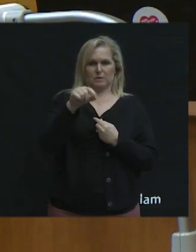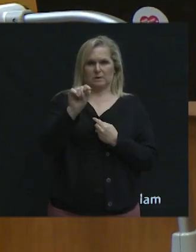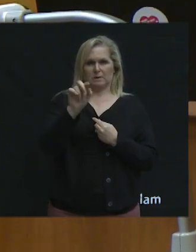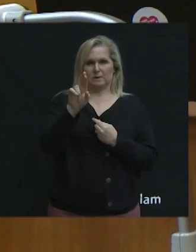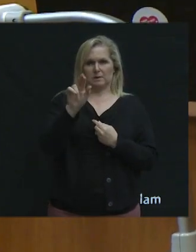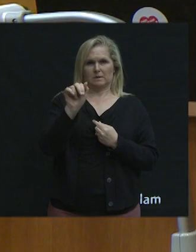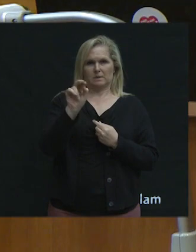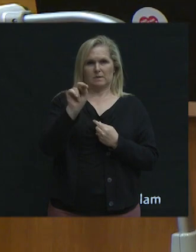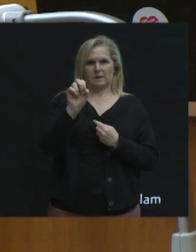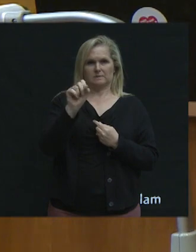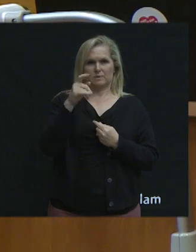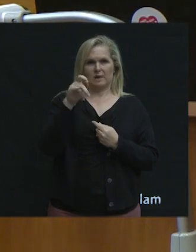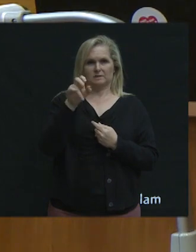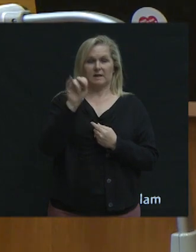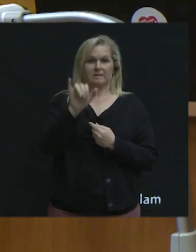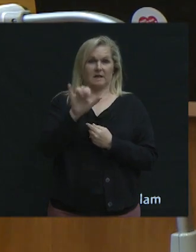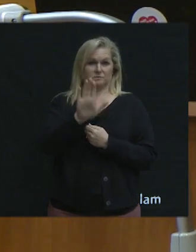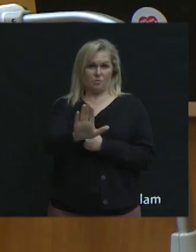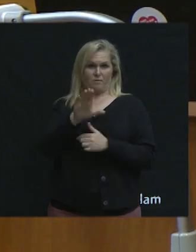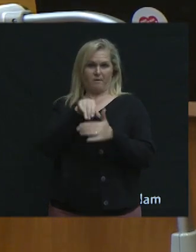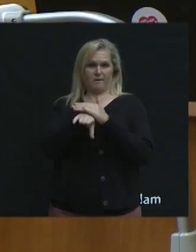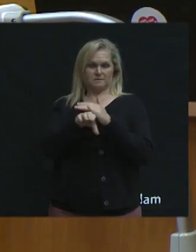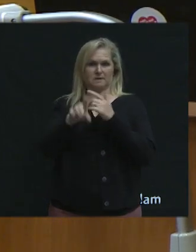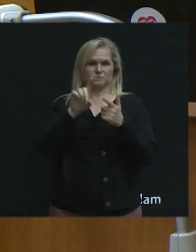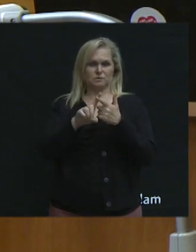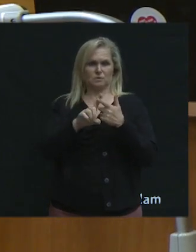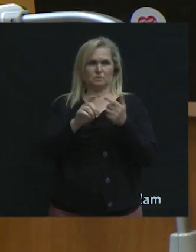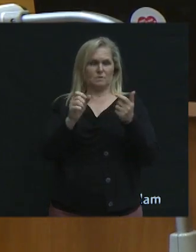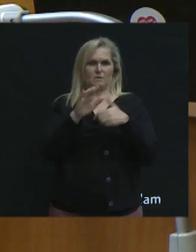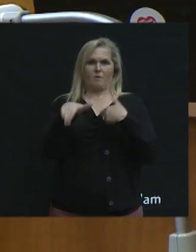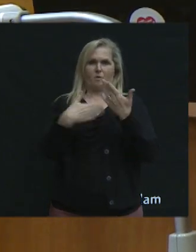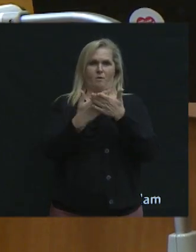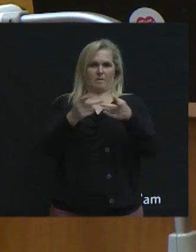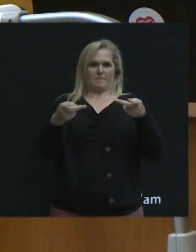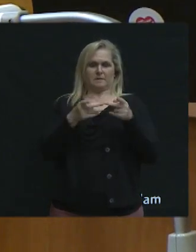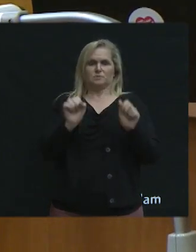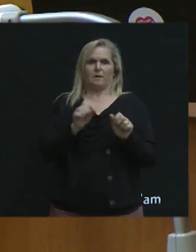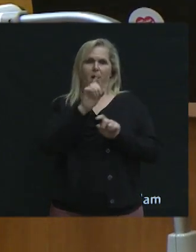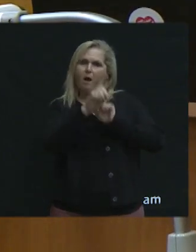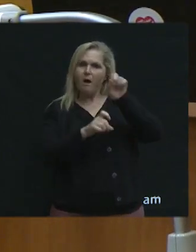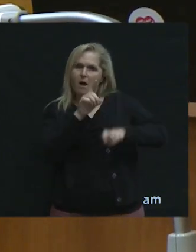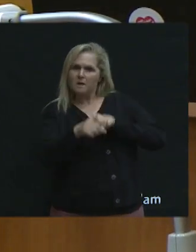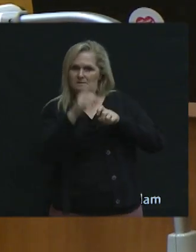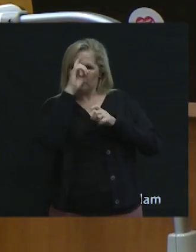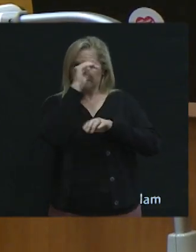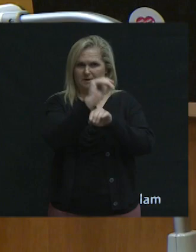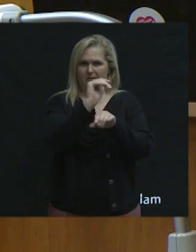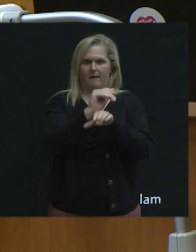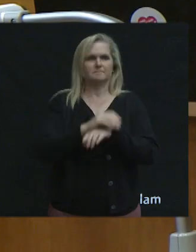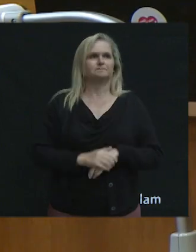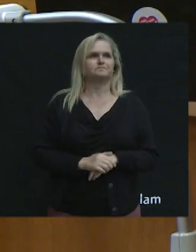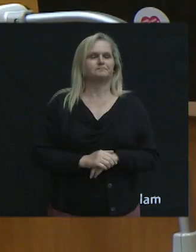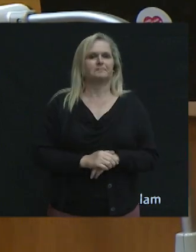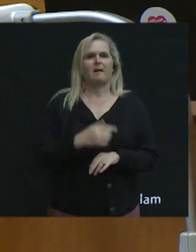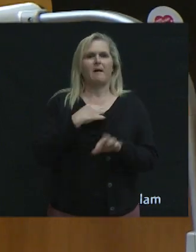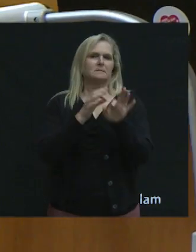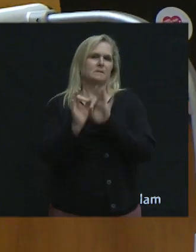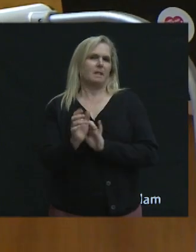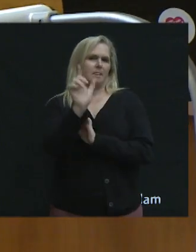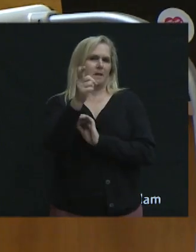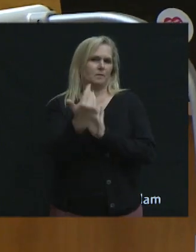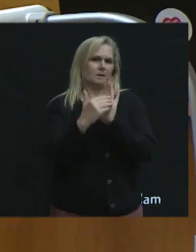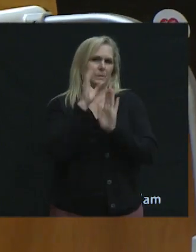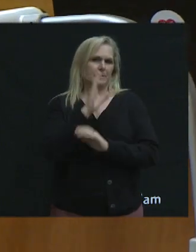and that's going to be your access to all of the abilities to ask questions tonight. You'll hear more from me later on on this.